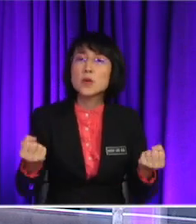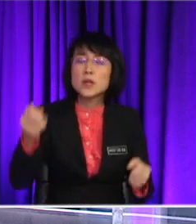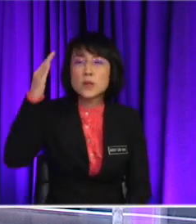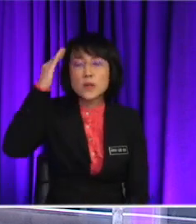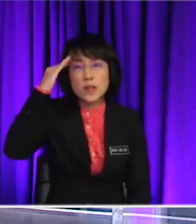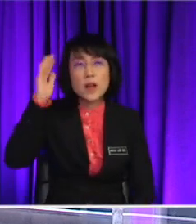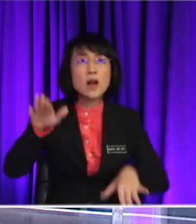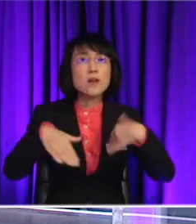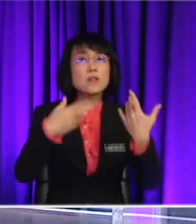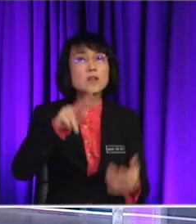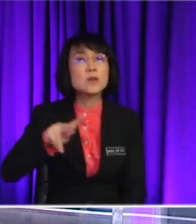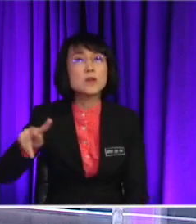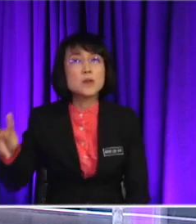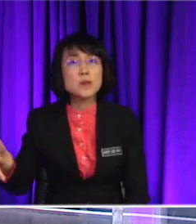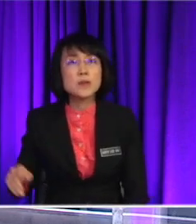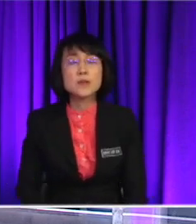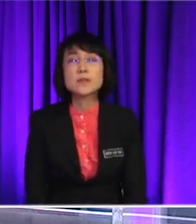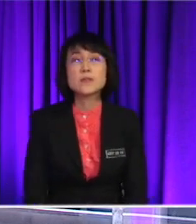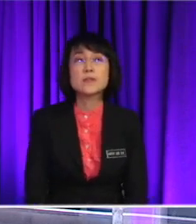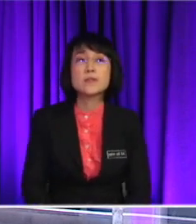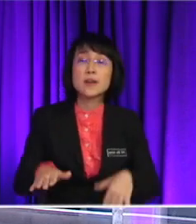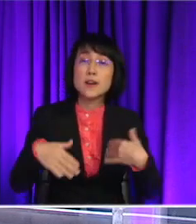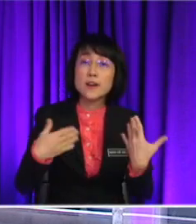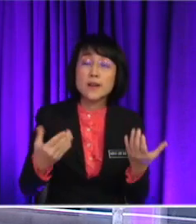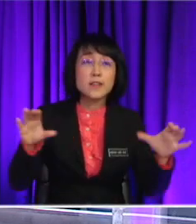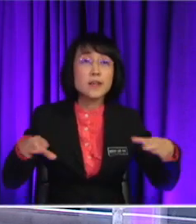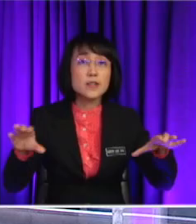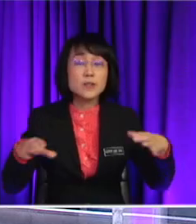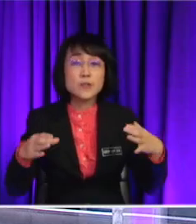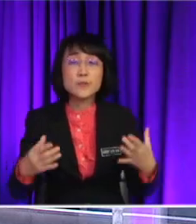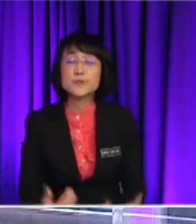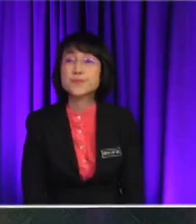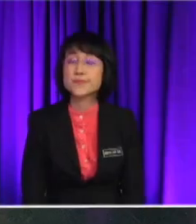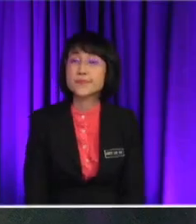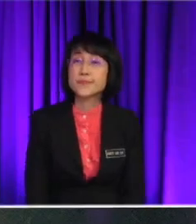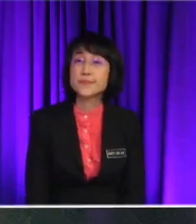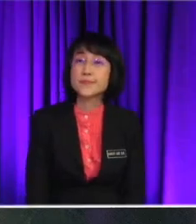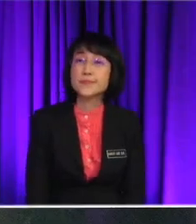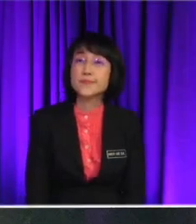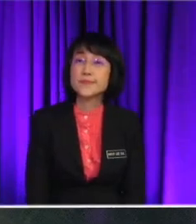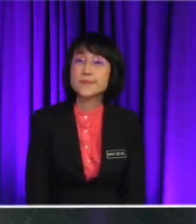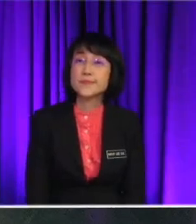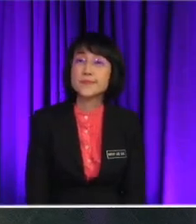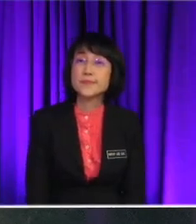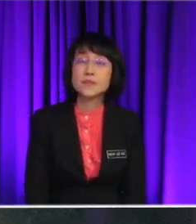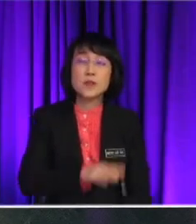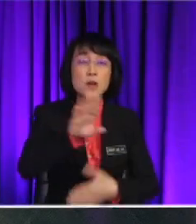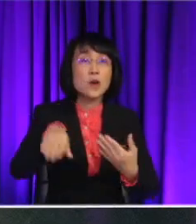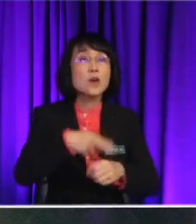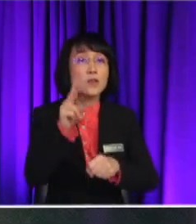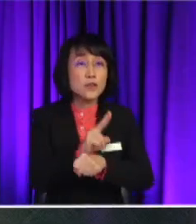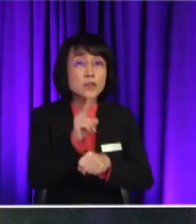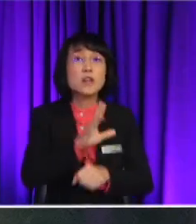were the students or what were their overall performance like throughout this entire lesson? I see that they all use the formal